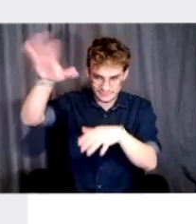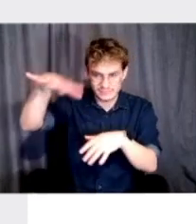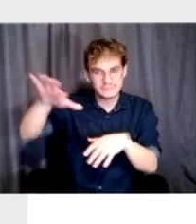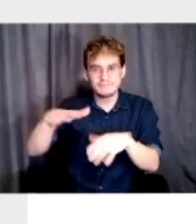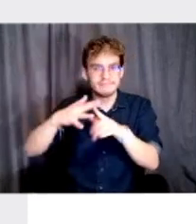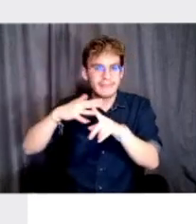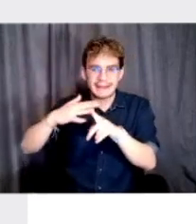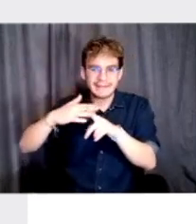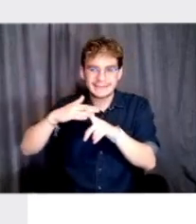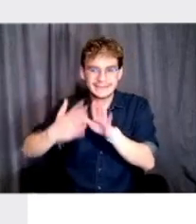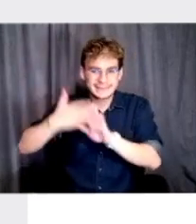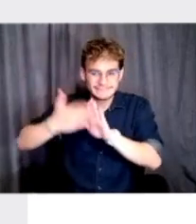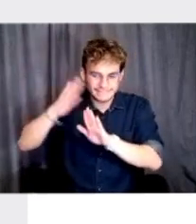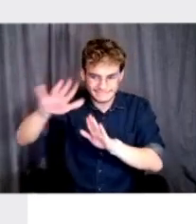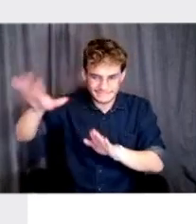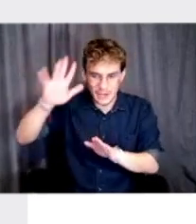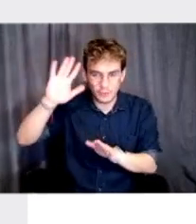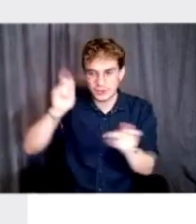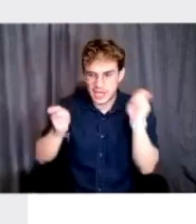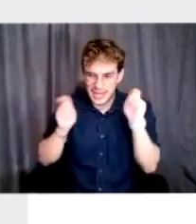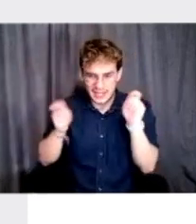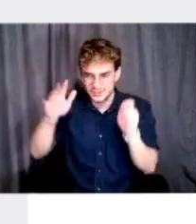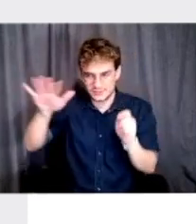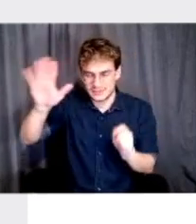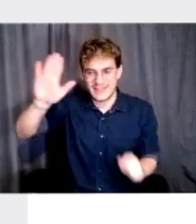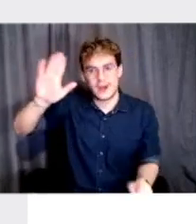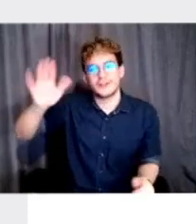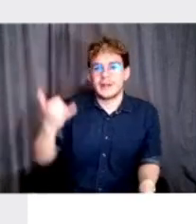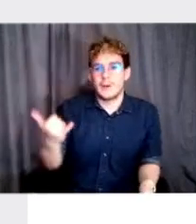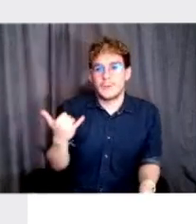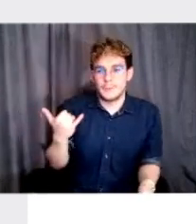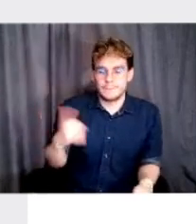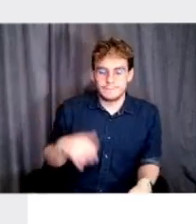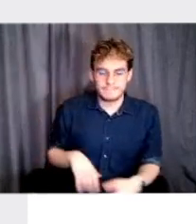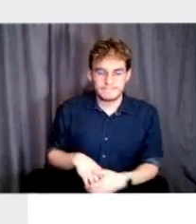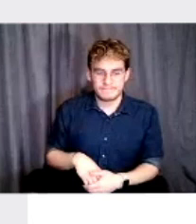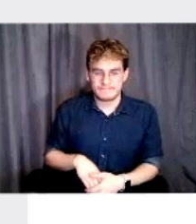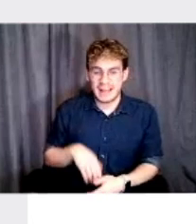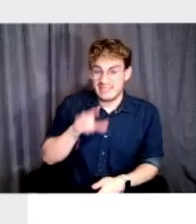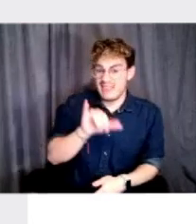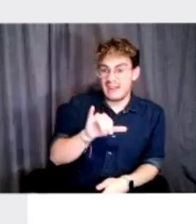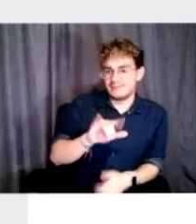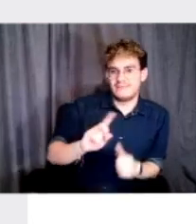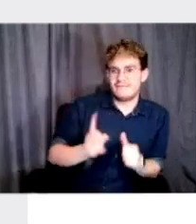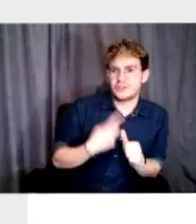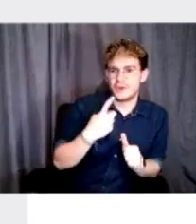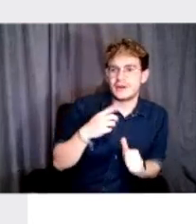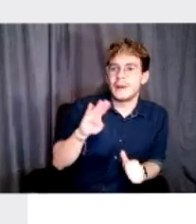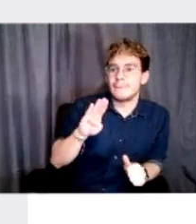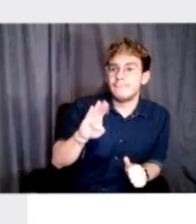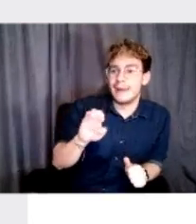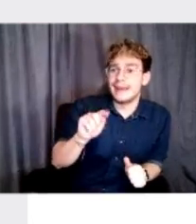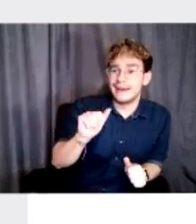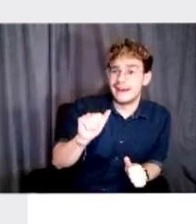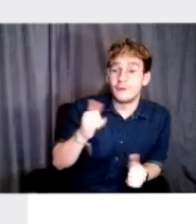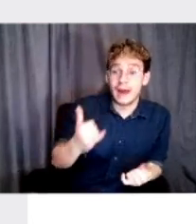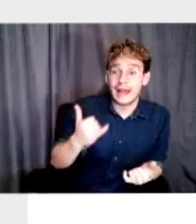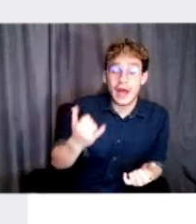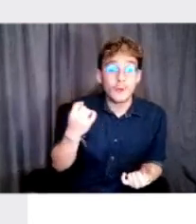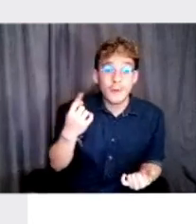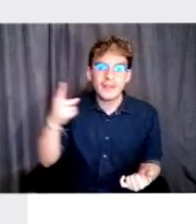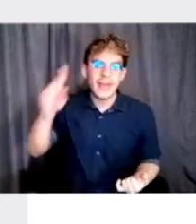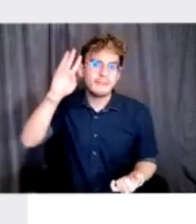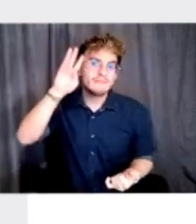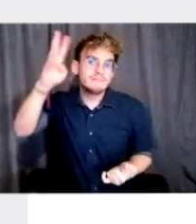the maintenance and they will do lots of obviously enhancements in the map. is the first version student data, but they came up with this idea that I